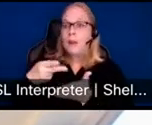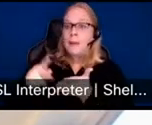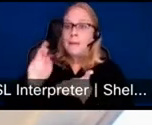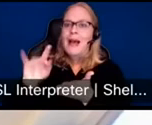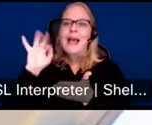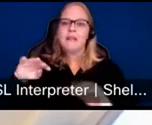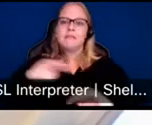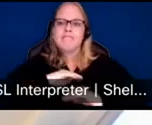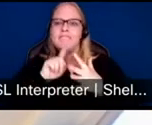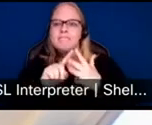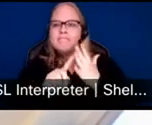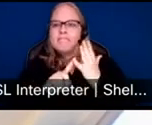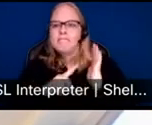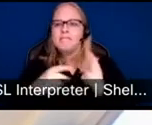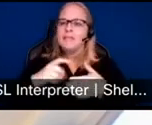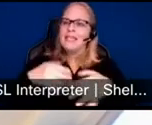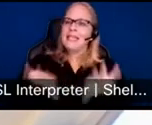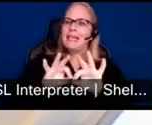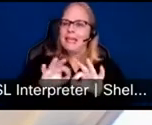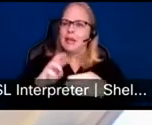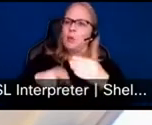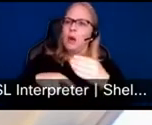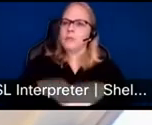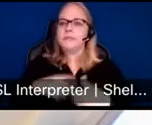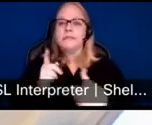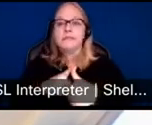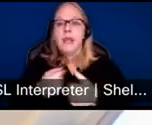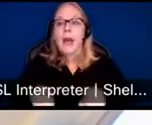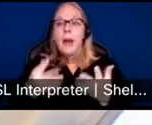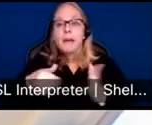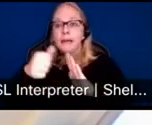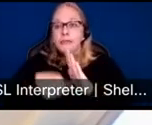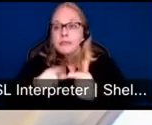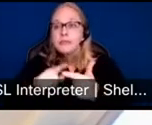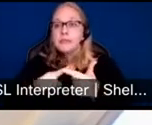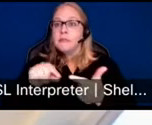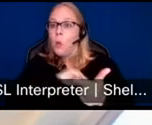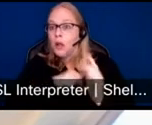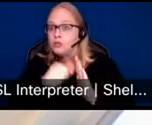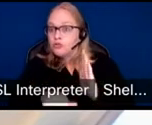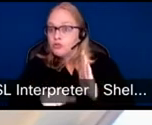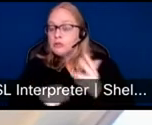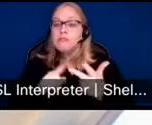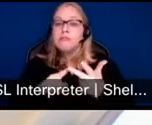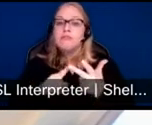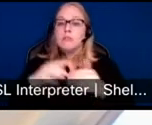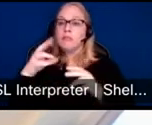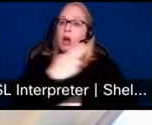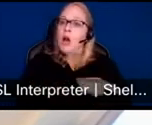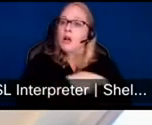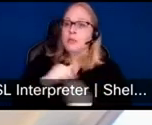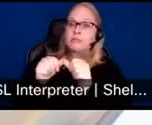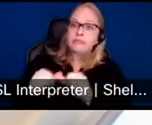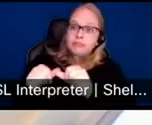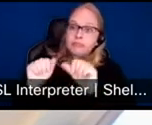surgeries provided, the quality of those surgeries, the financial sustainability of the hospital, and then another equity target that is focused